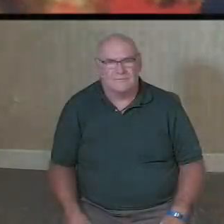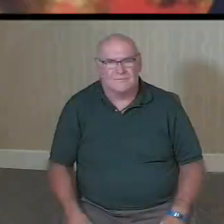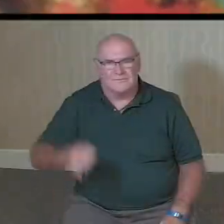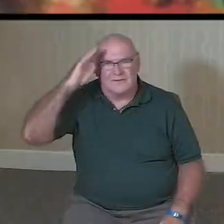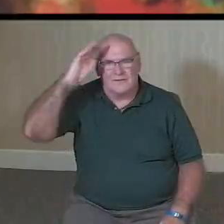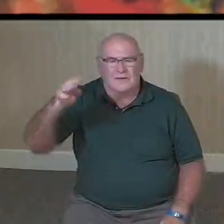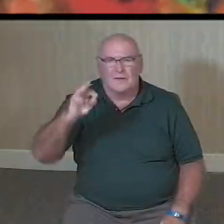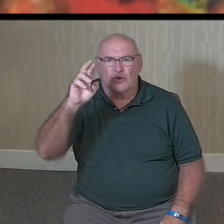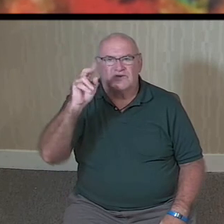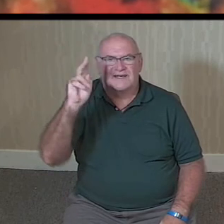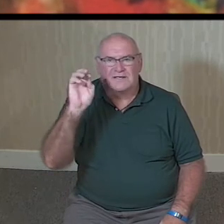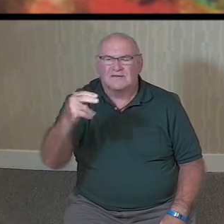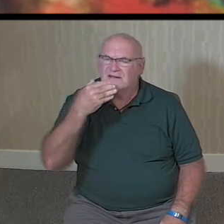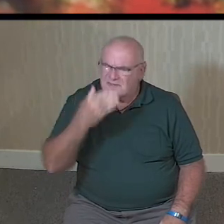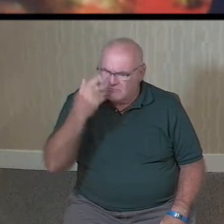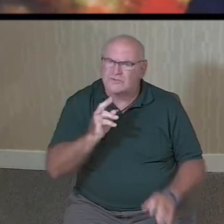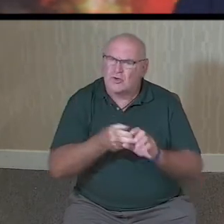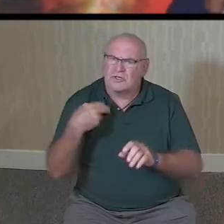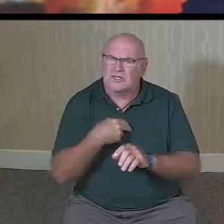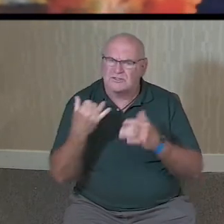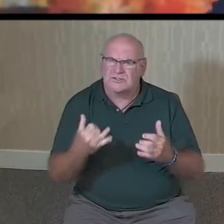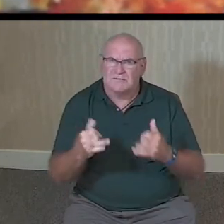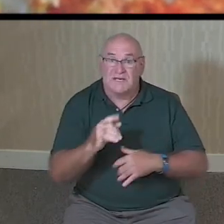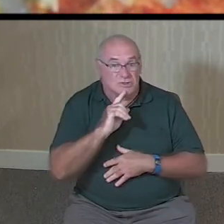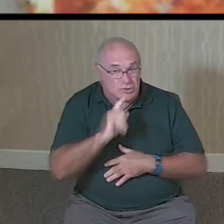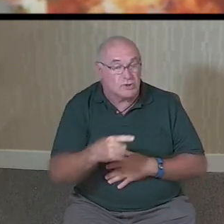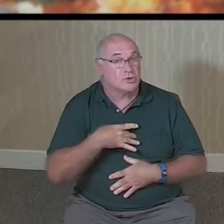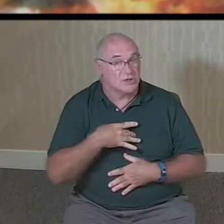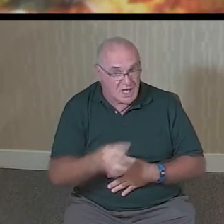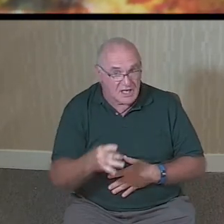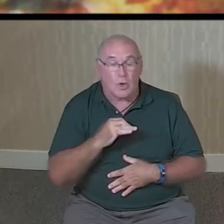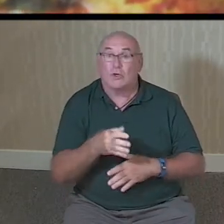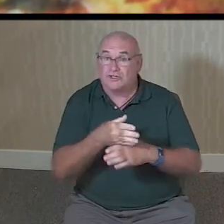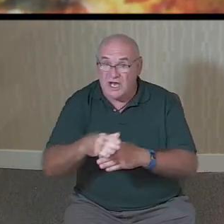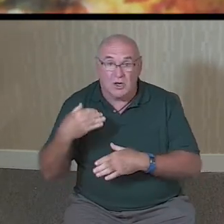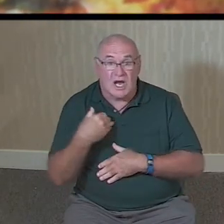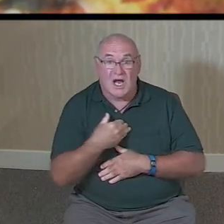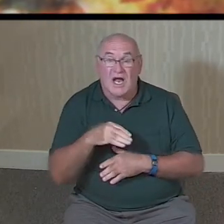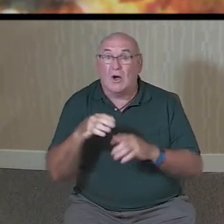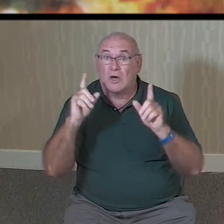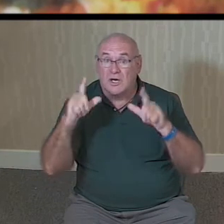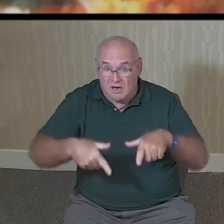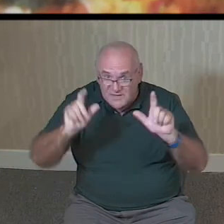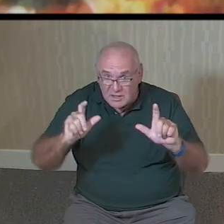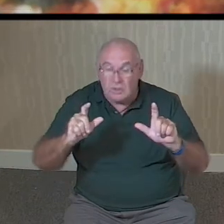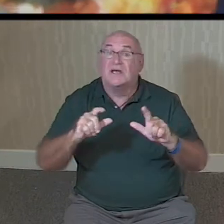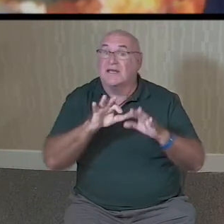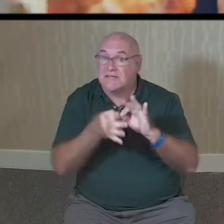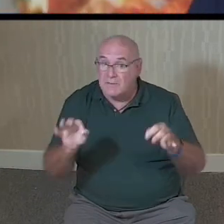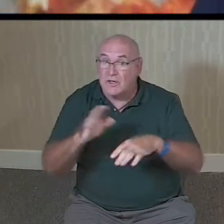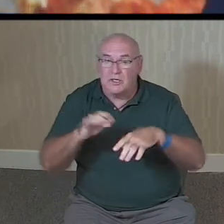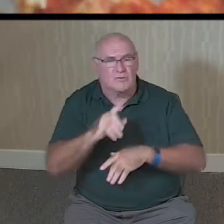Hi, this is Reverend Ken. Thank you for joining us today. Be sure to like and share our video and comment on the video. It will